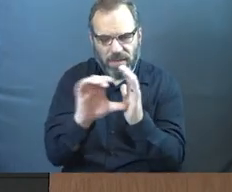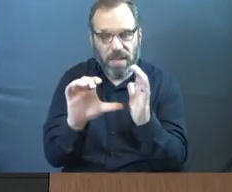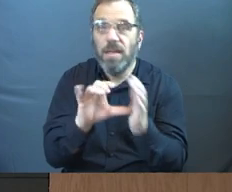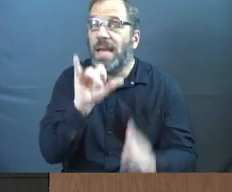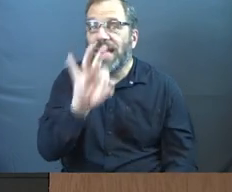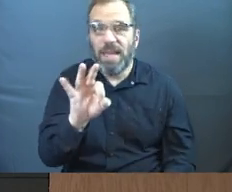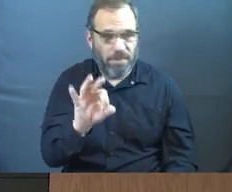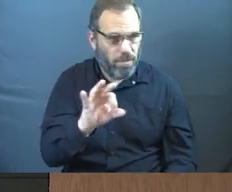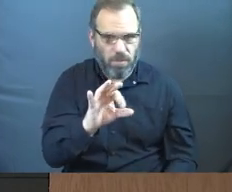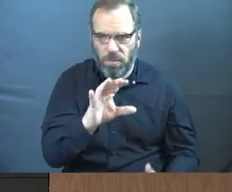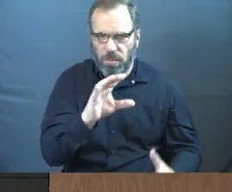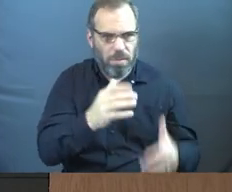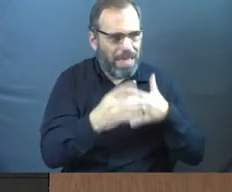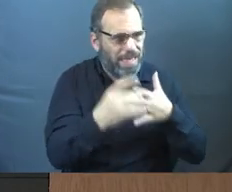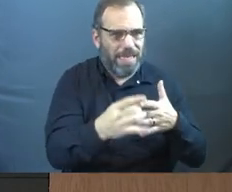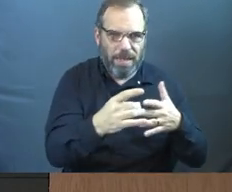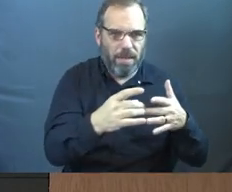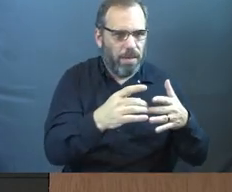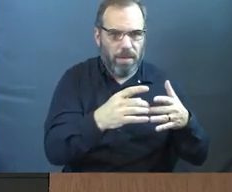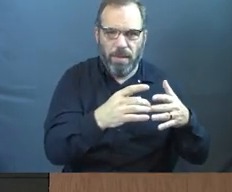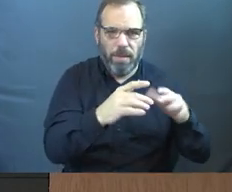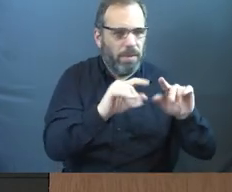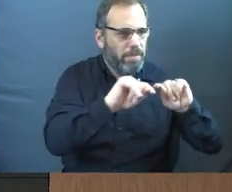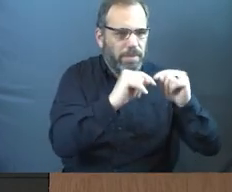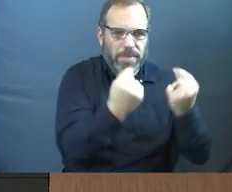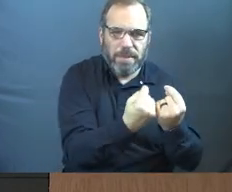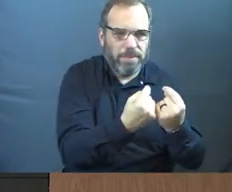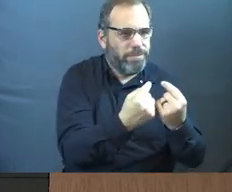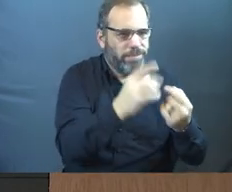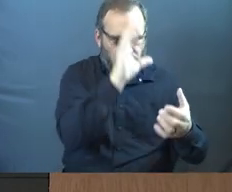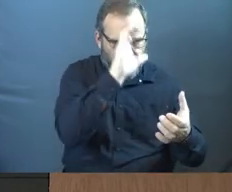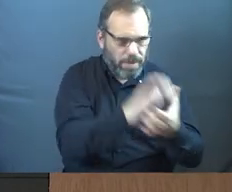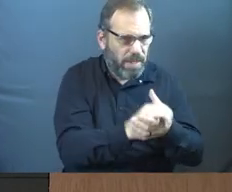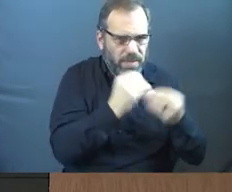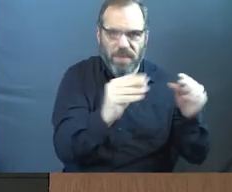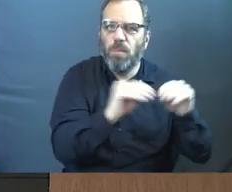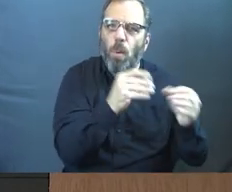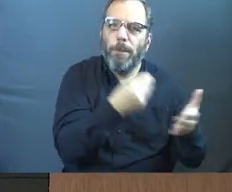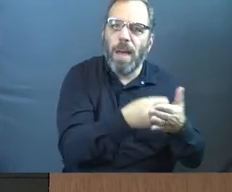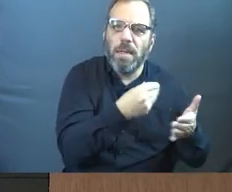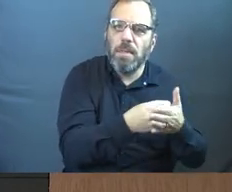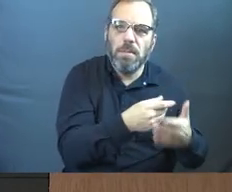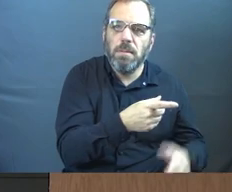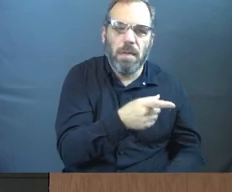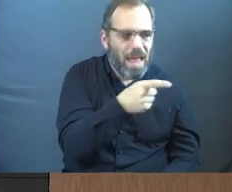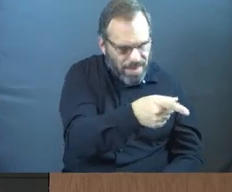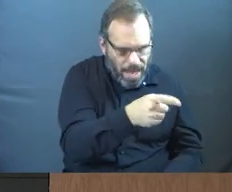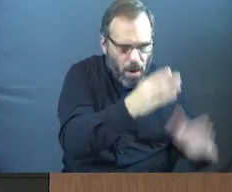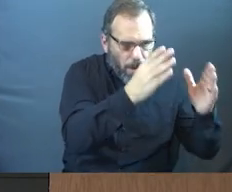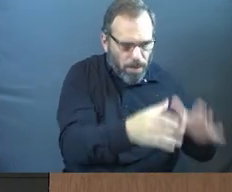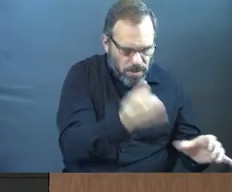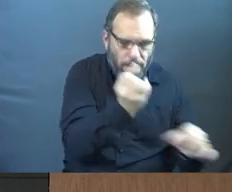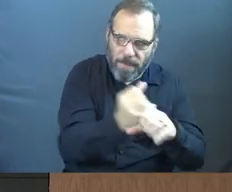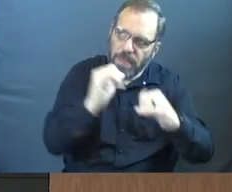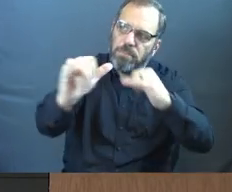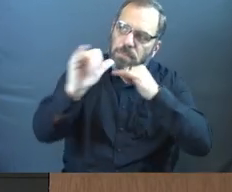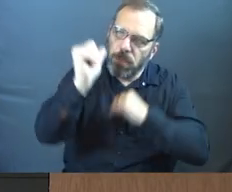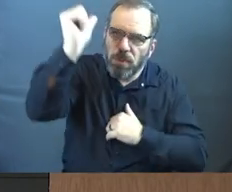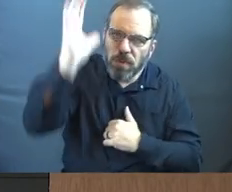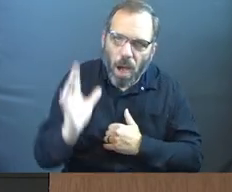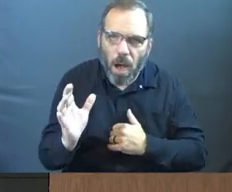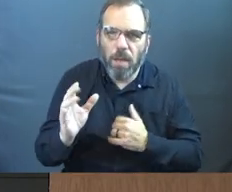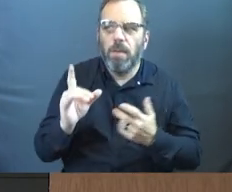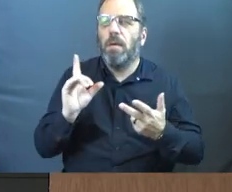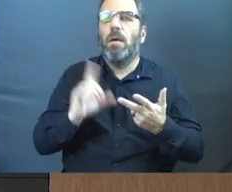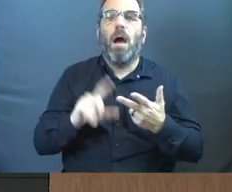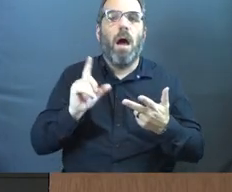If you're ahead of a movement, they are not an opportunity to make your movement bigger or to give you more money. They're a person made with the Imago Dei in